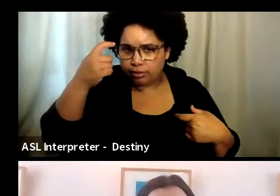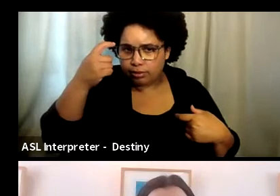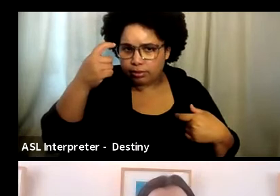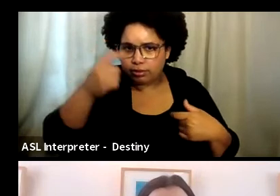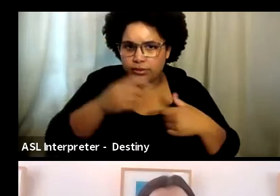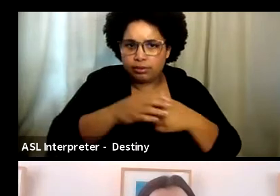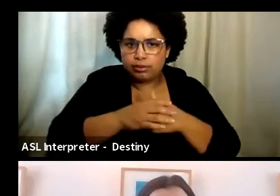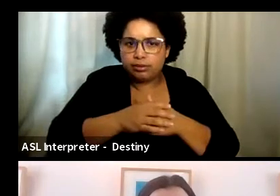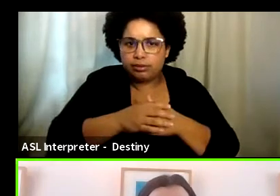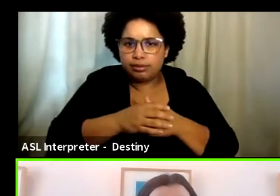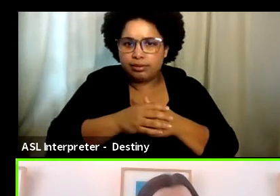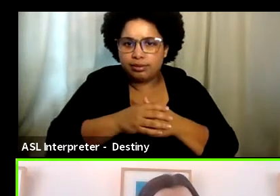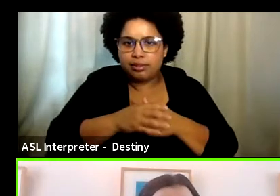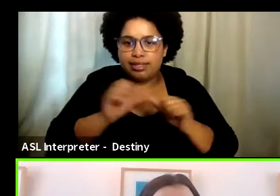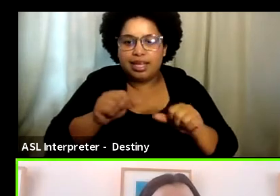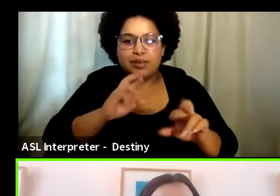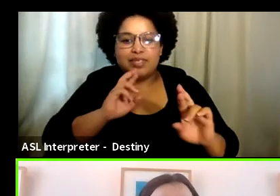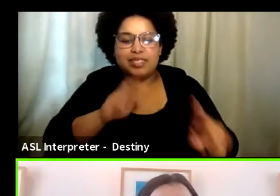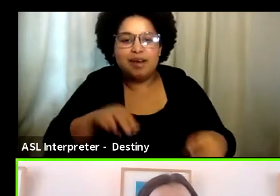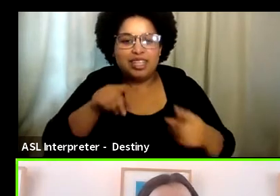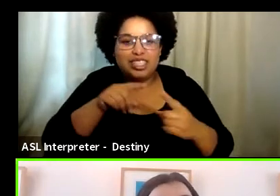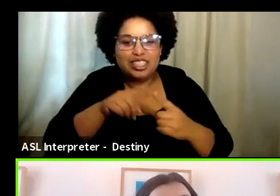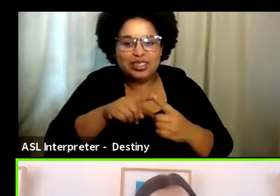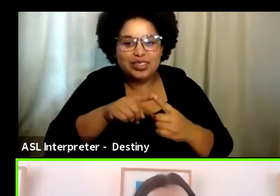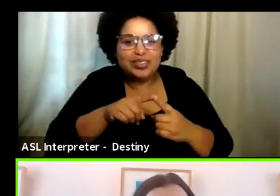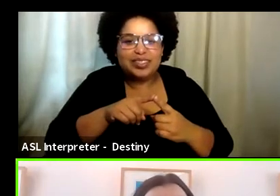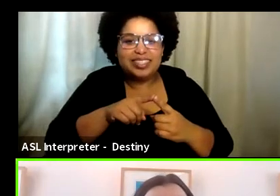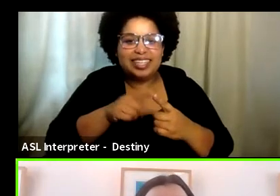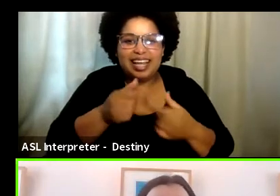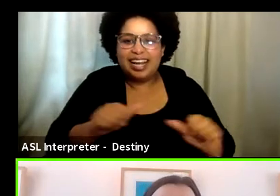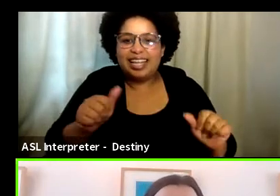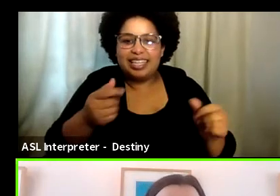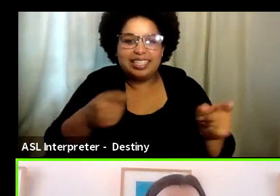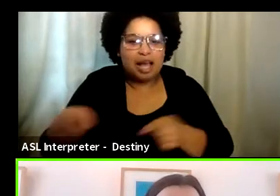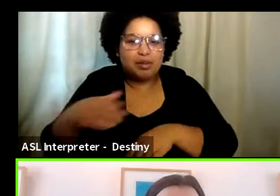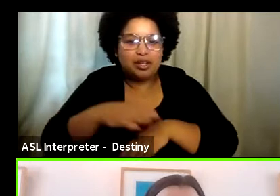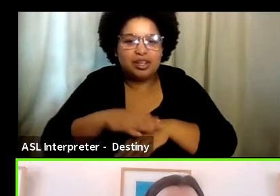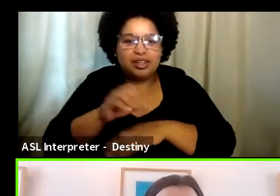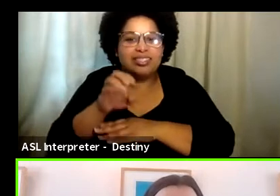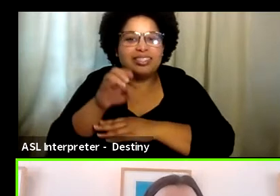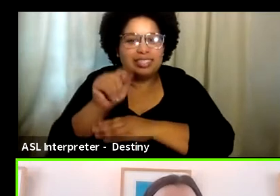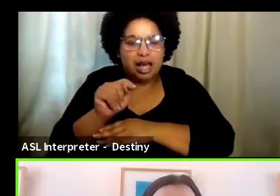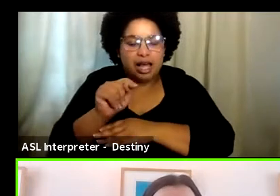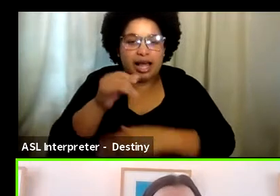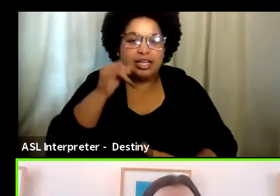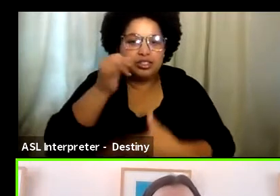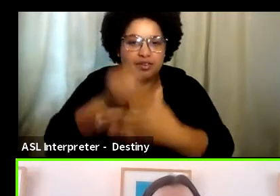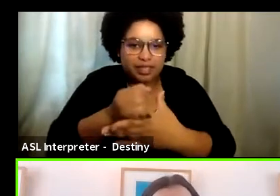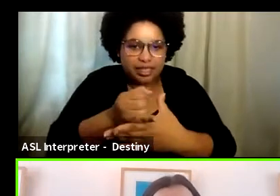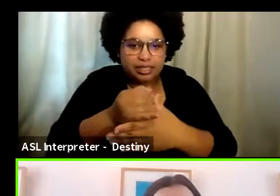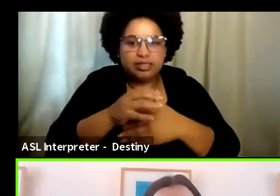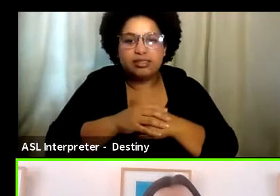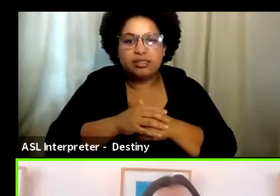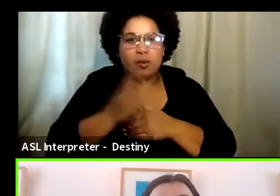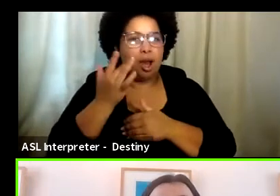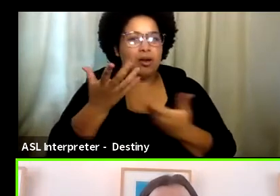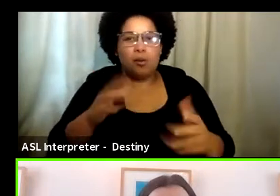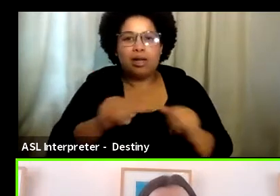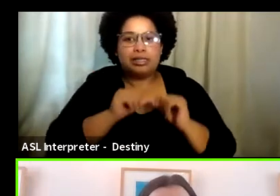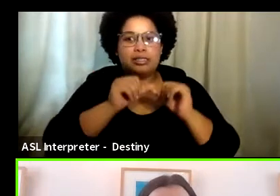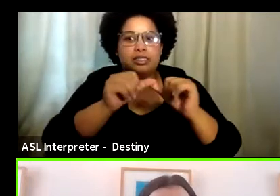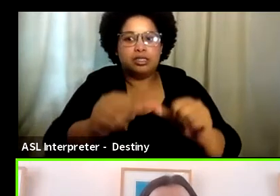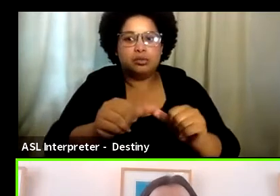that they can respond to anything that's happening on set and intervene so that it doesn't continue to